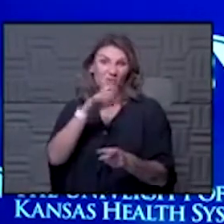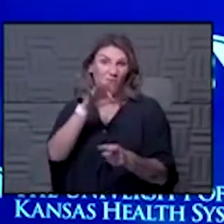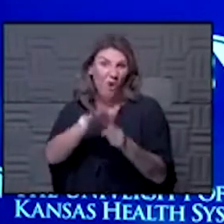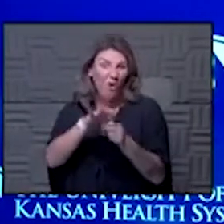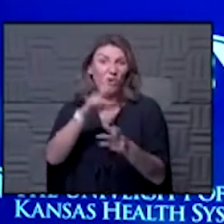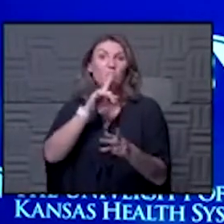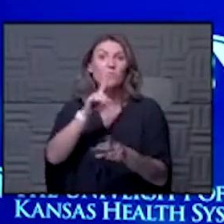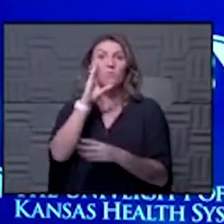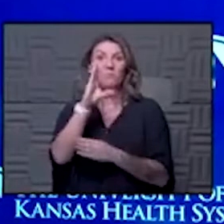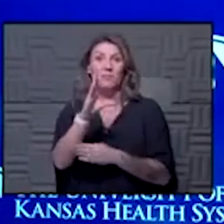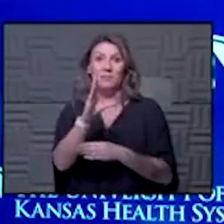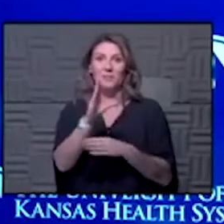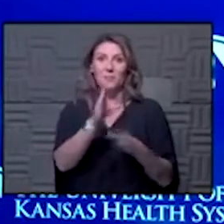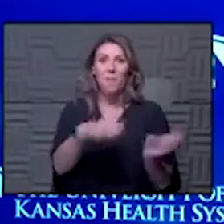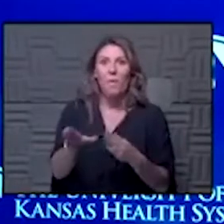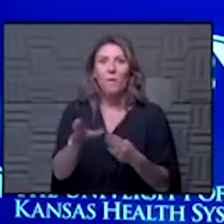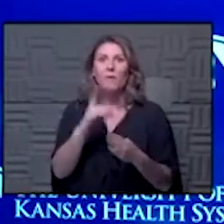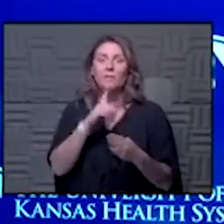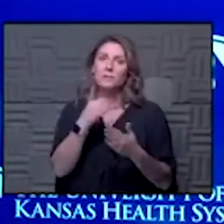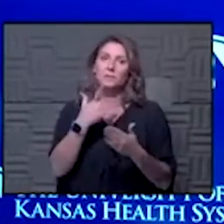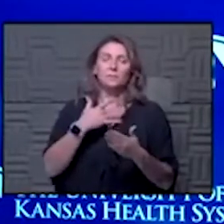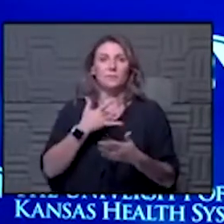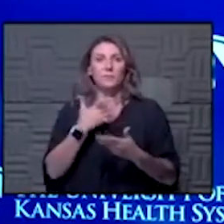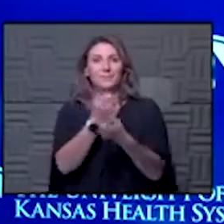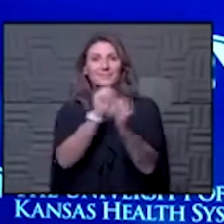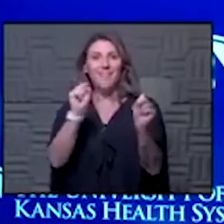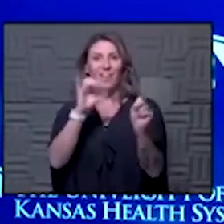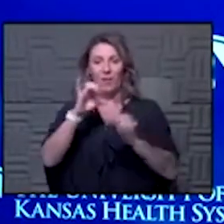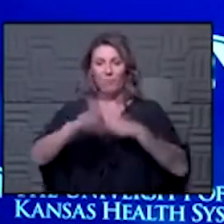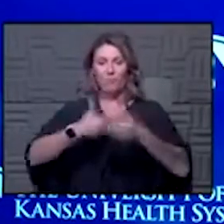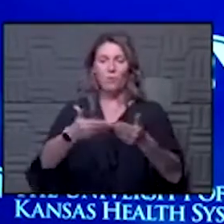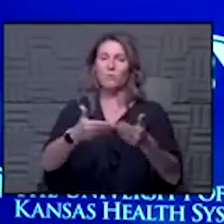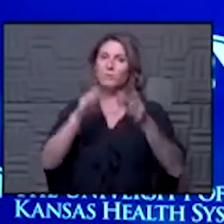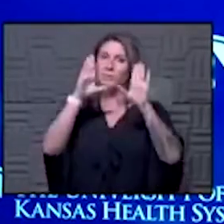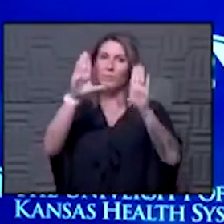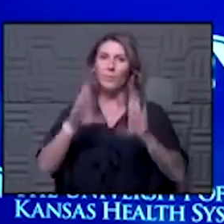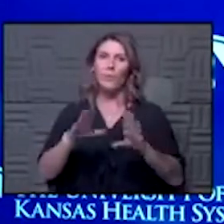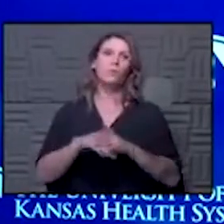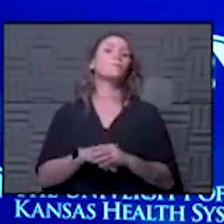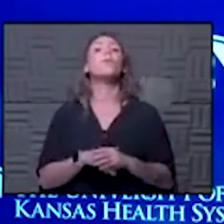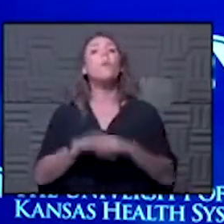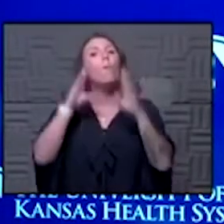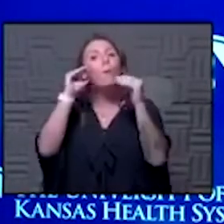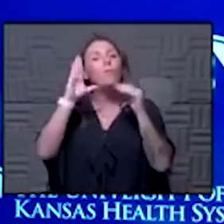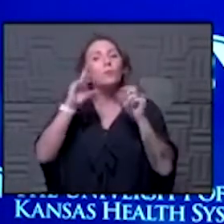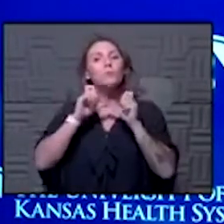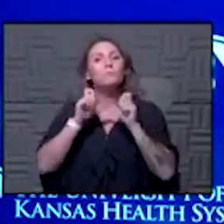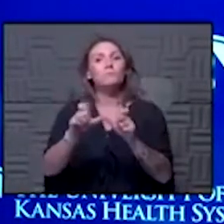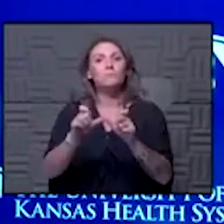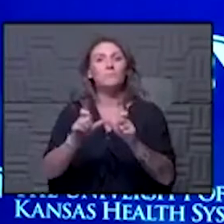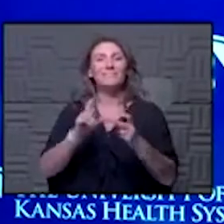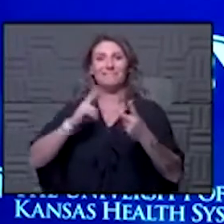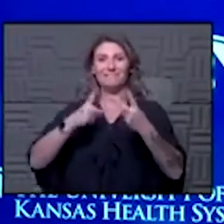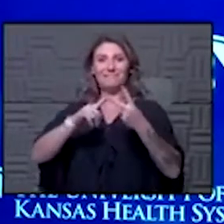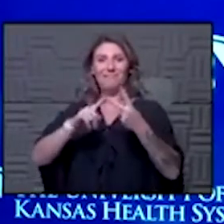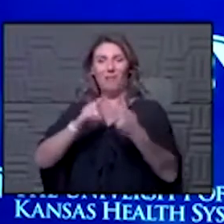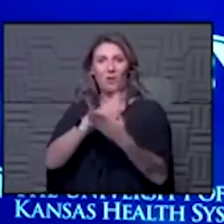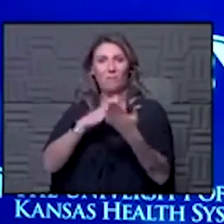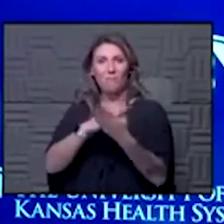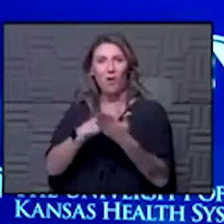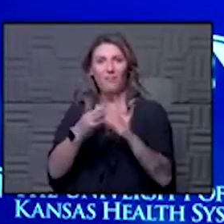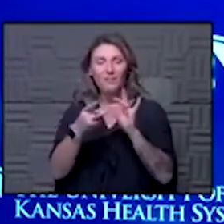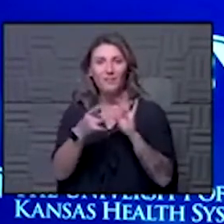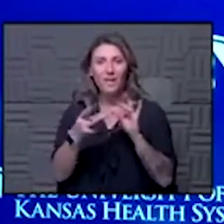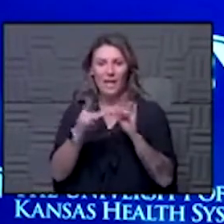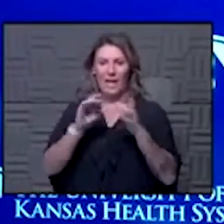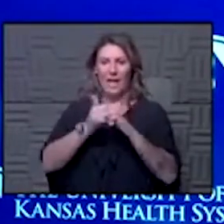feel as safe as that did. So I think process wise that was great and hopefully that continues. Second part of your comment is how